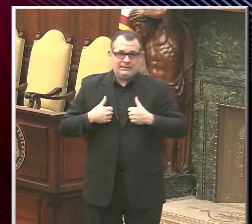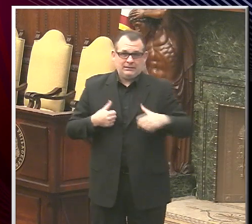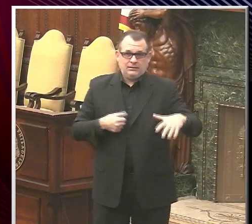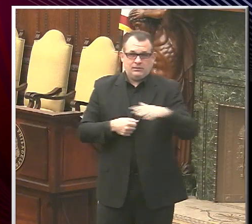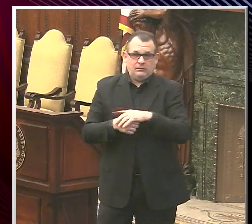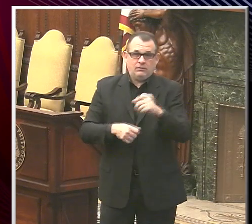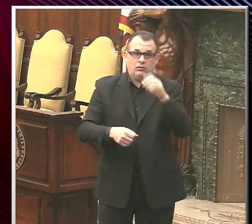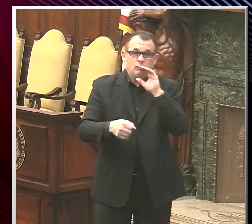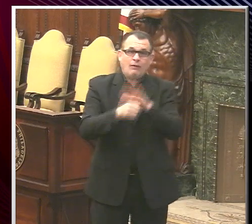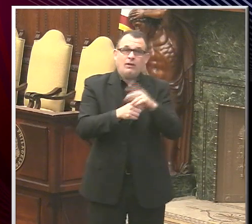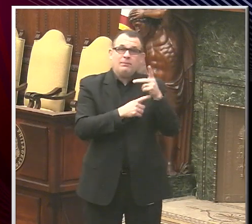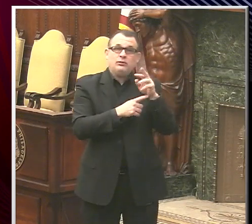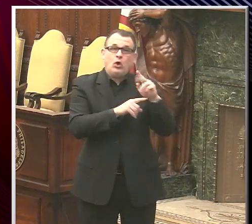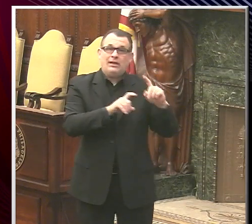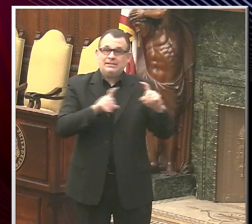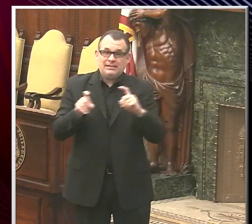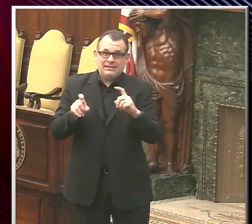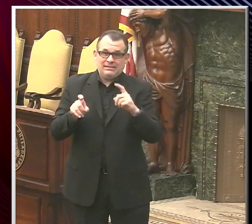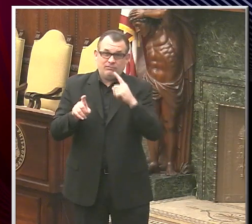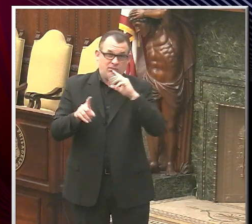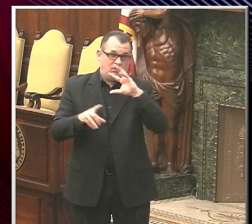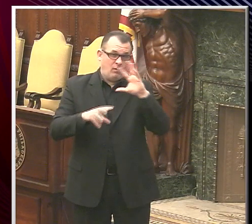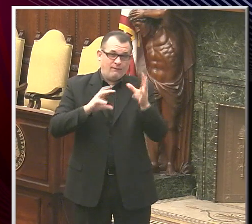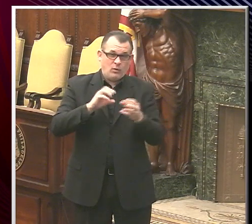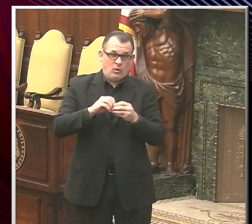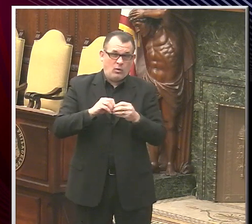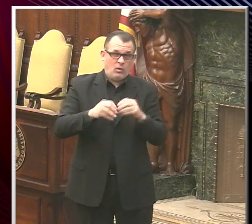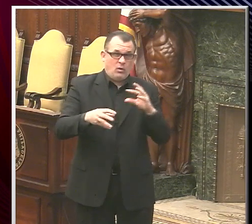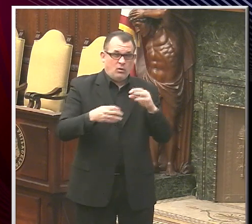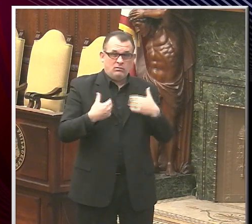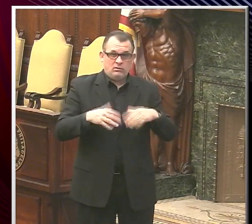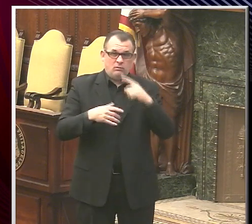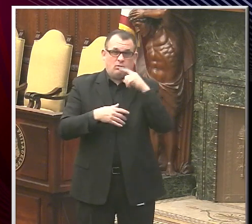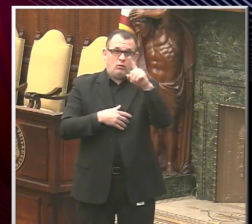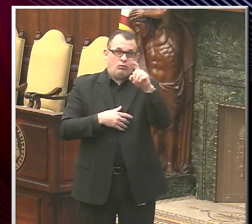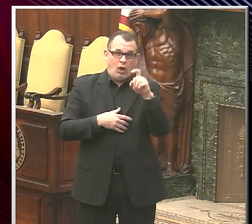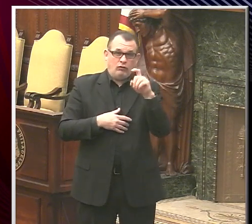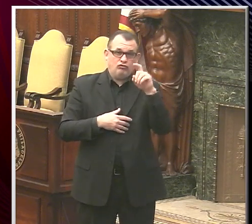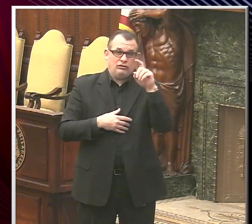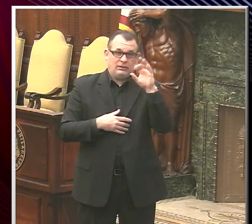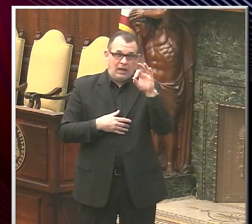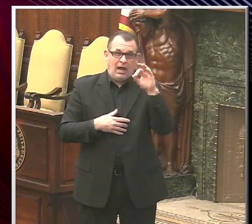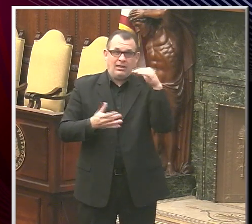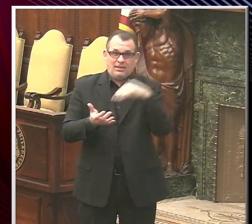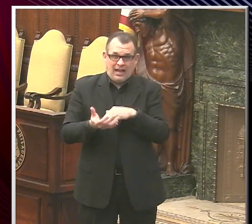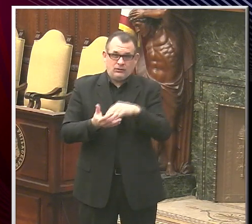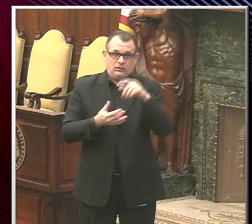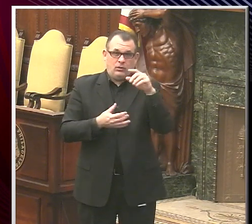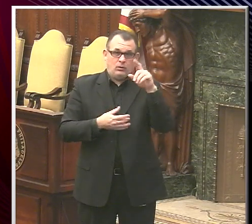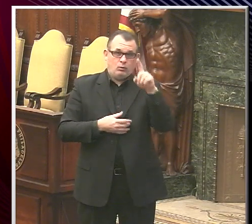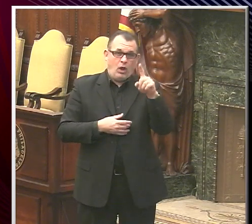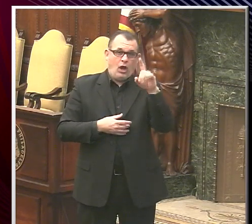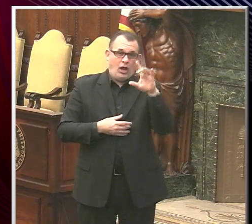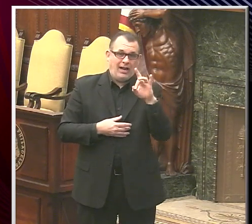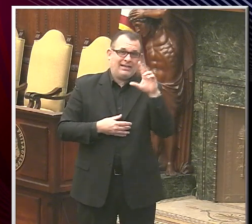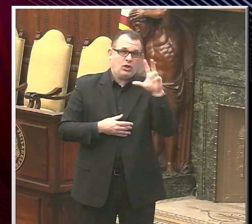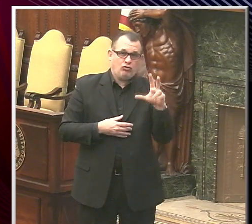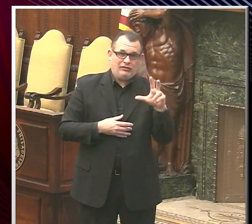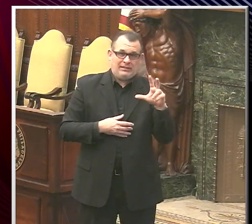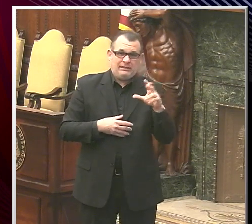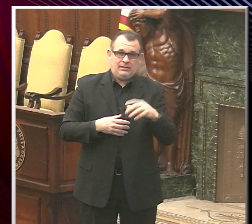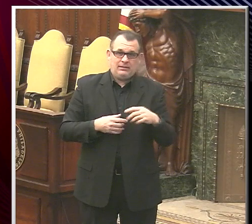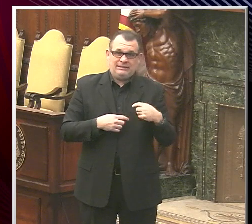PCR test, bringing us to a total confirmed case count of 109,183 since the beginning of the epidemic,